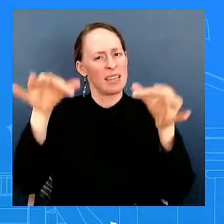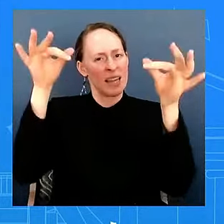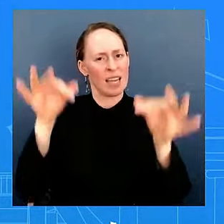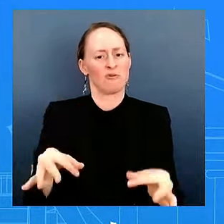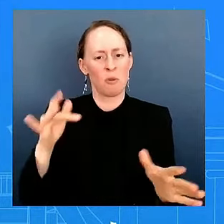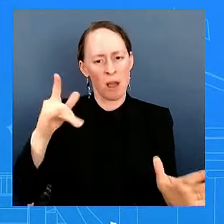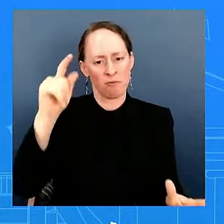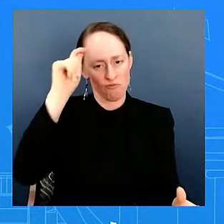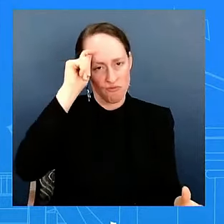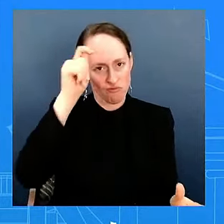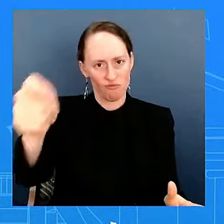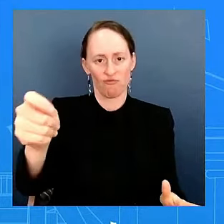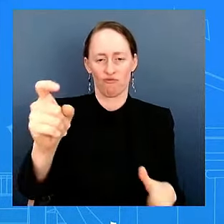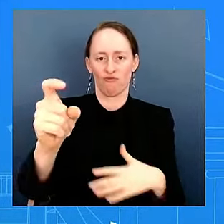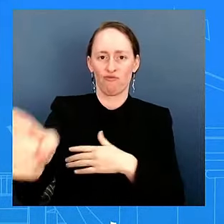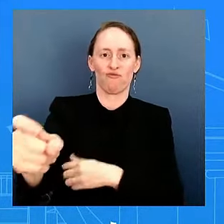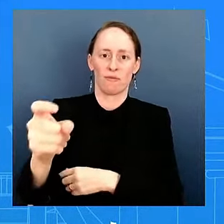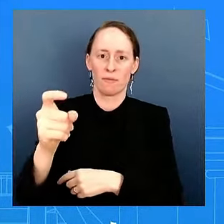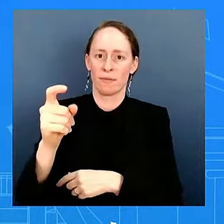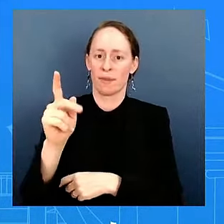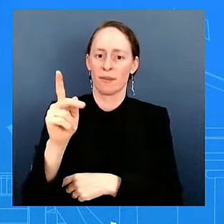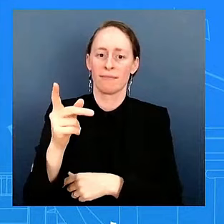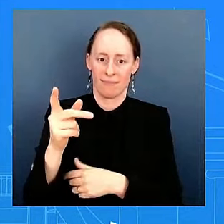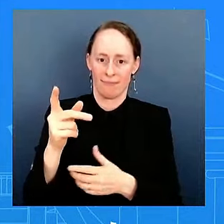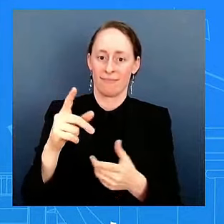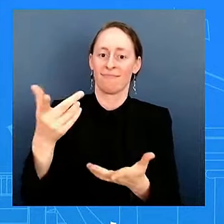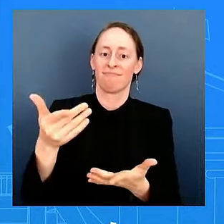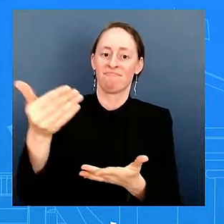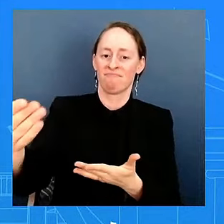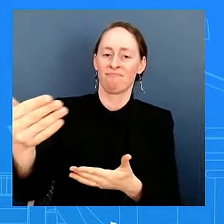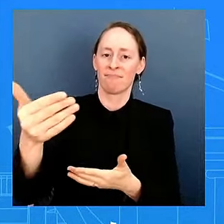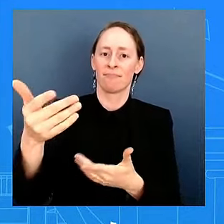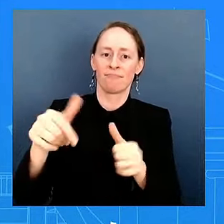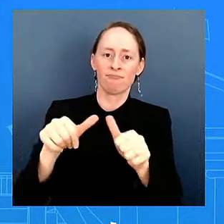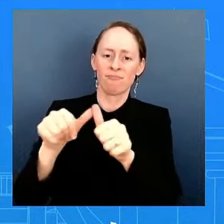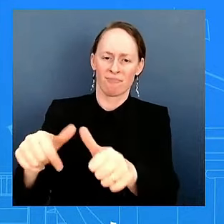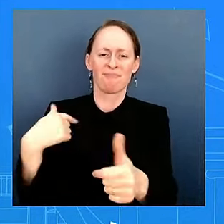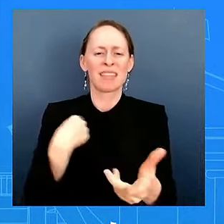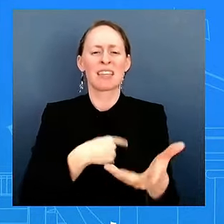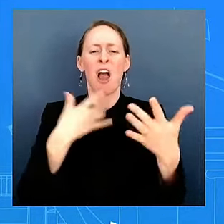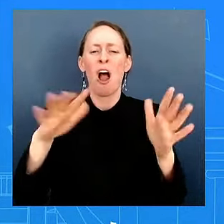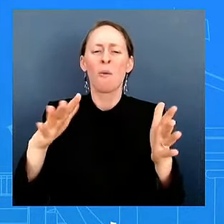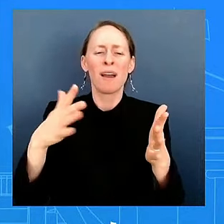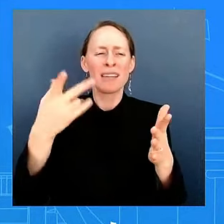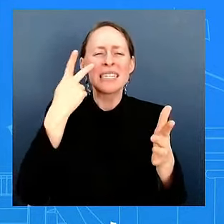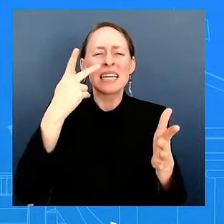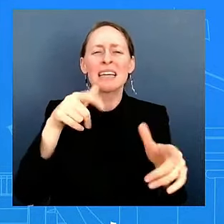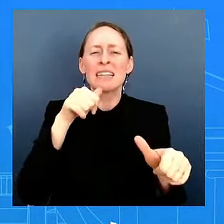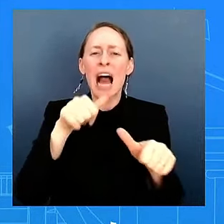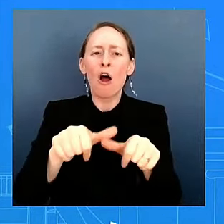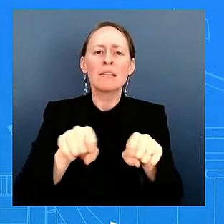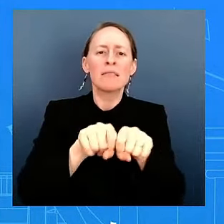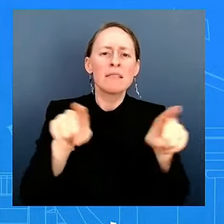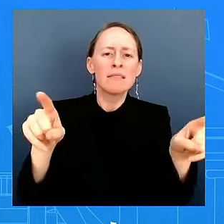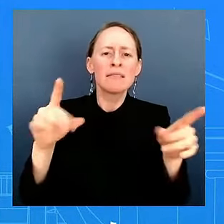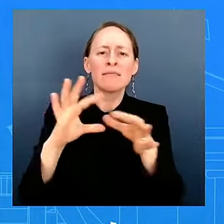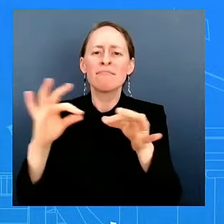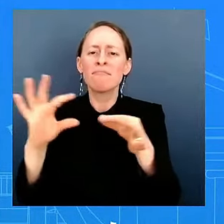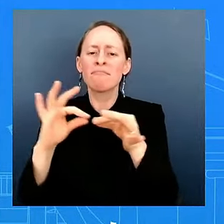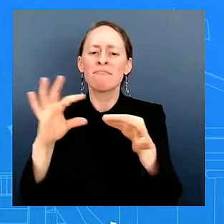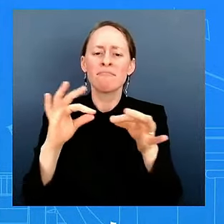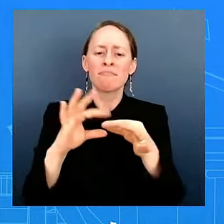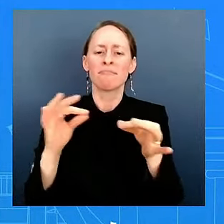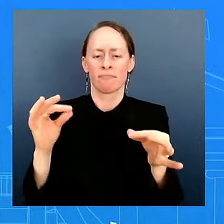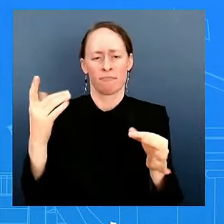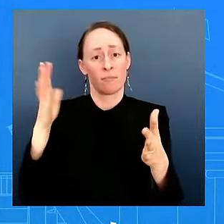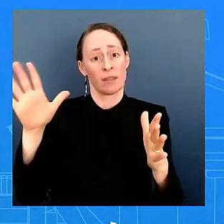in the letter, in statements that you have seen from him. And he's been very, very clear from his perspective as to why he wanted